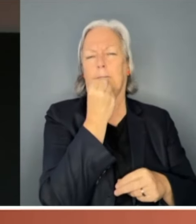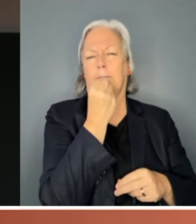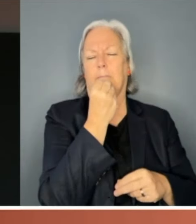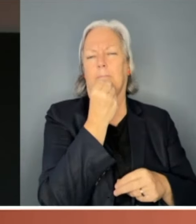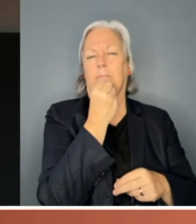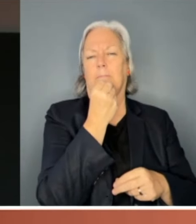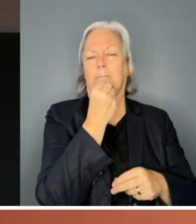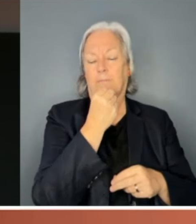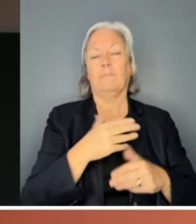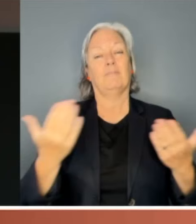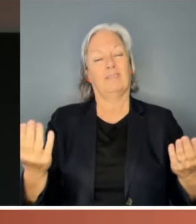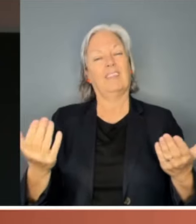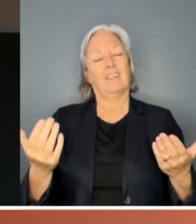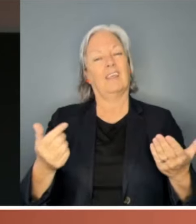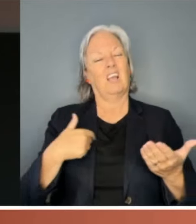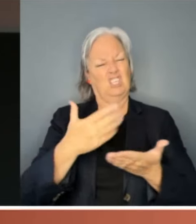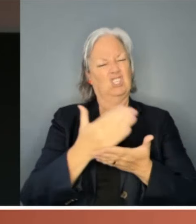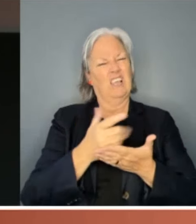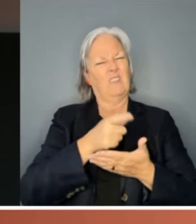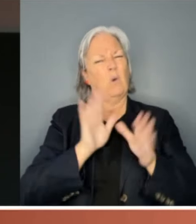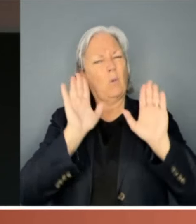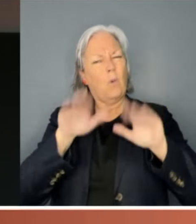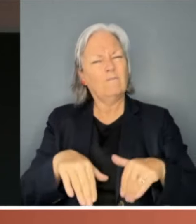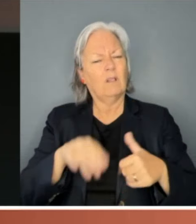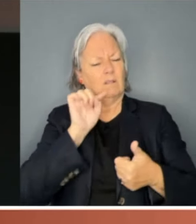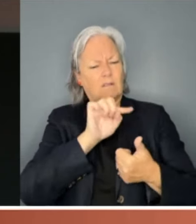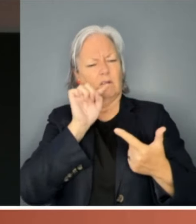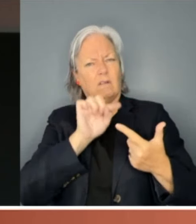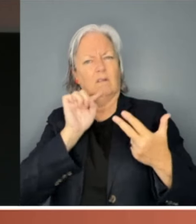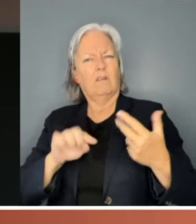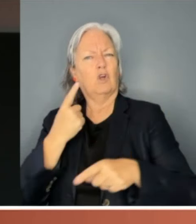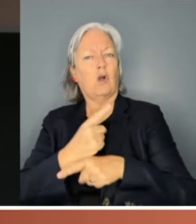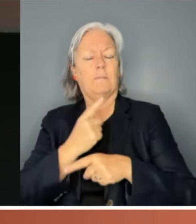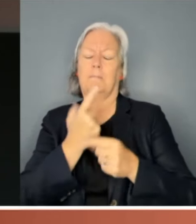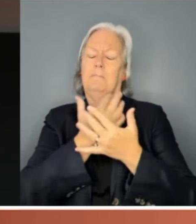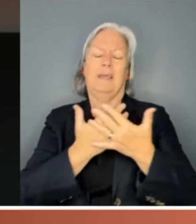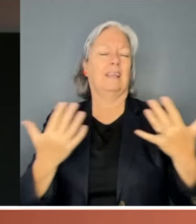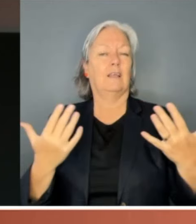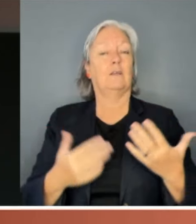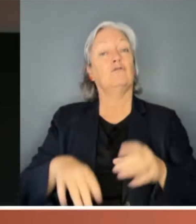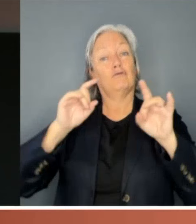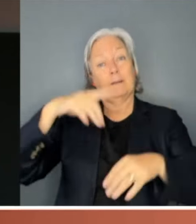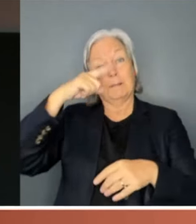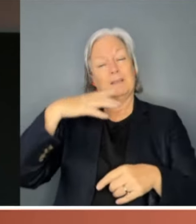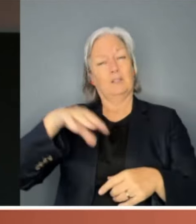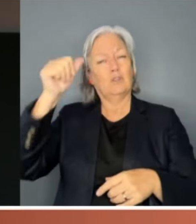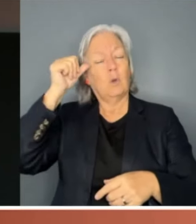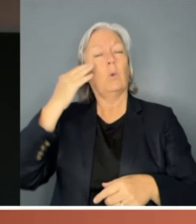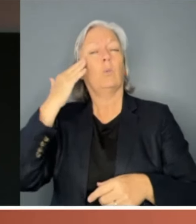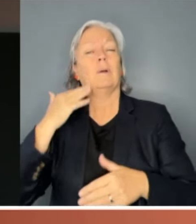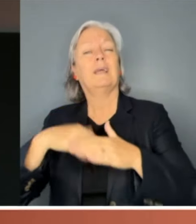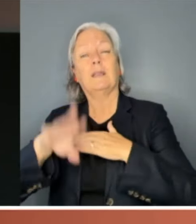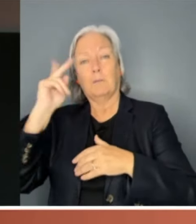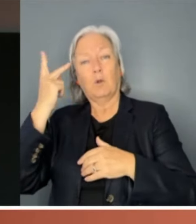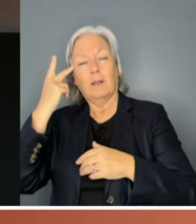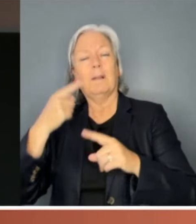share this foul material for two reasons. Because Australians need to know what women in politics and women of